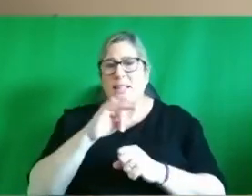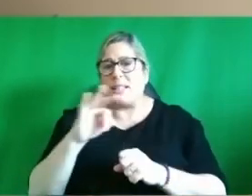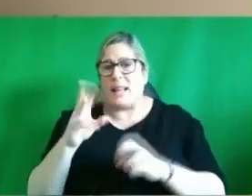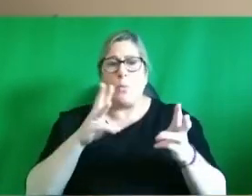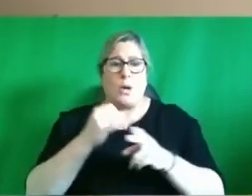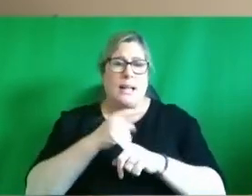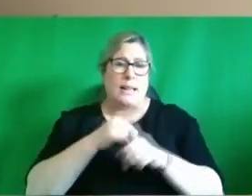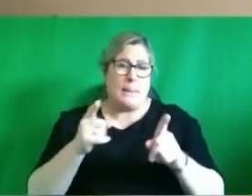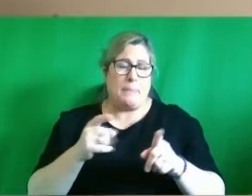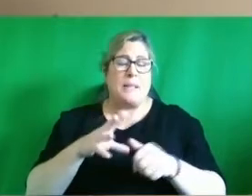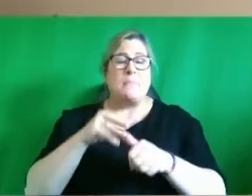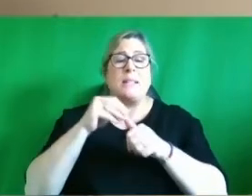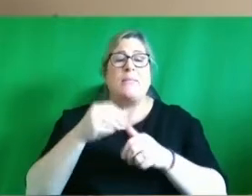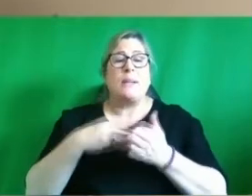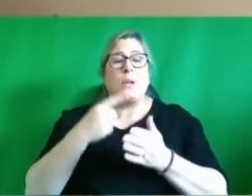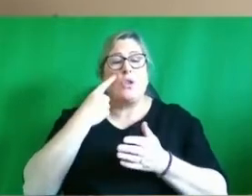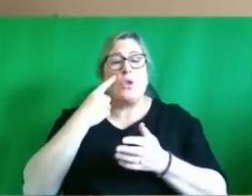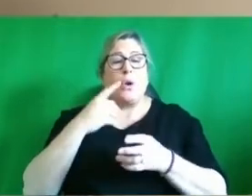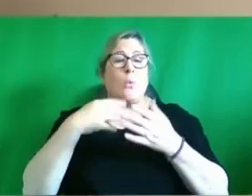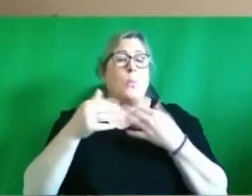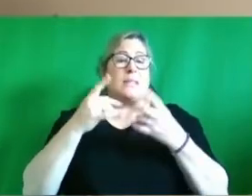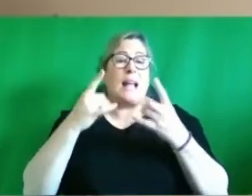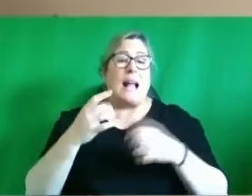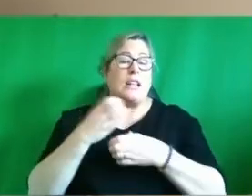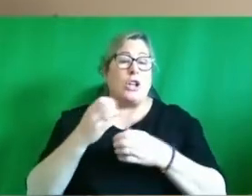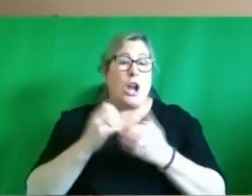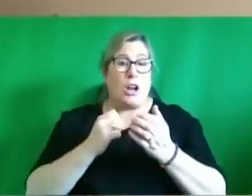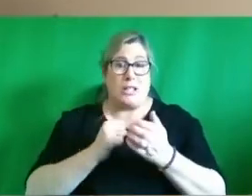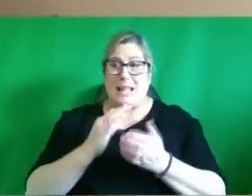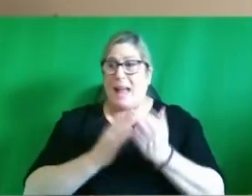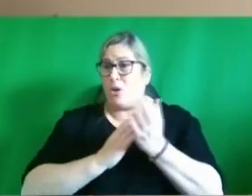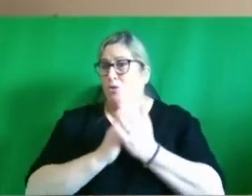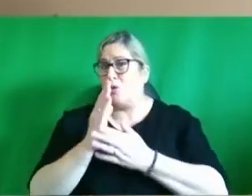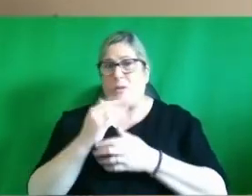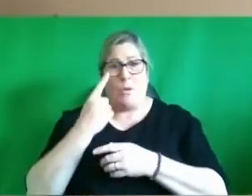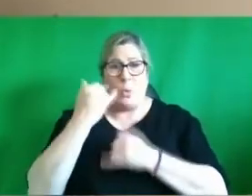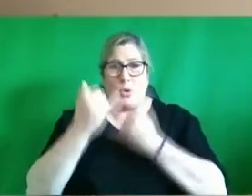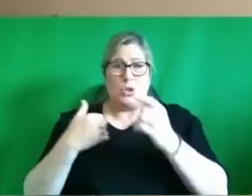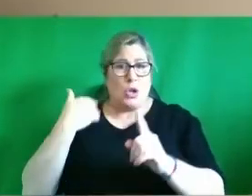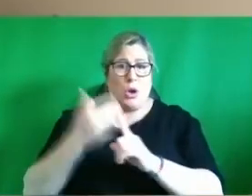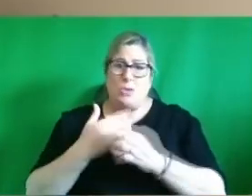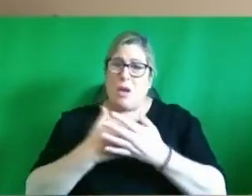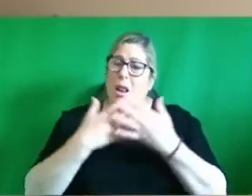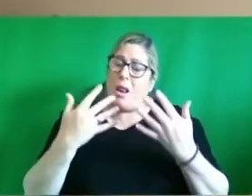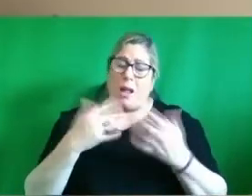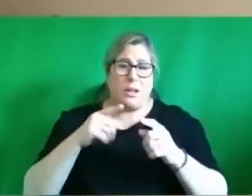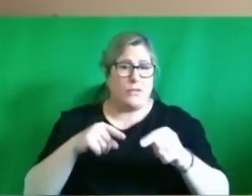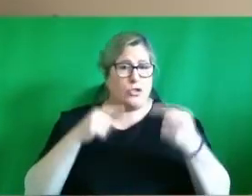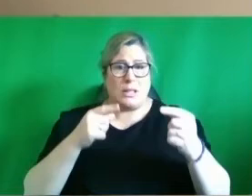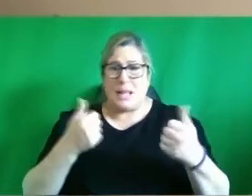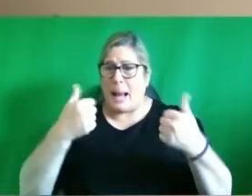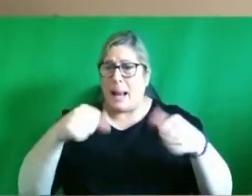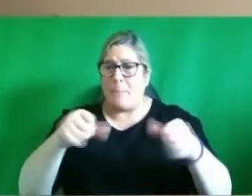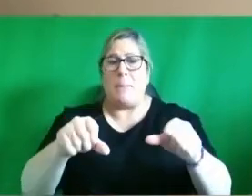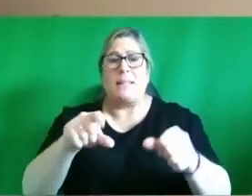in them particularly when you look at what healthcare staff have been through over the last year there are lots of challenges in implementing these these projects